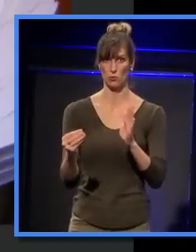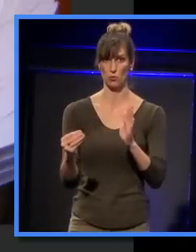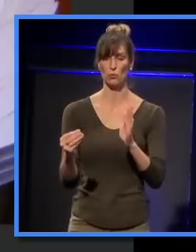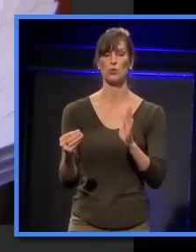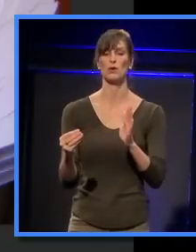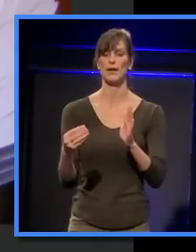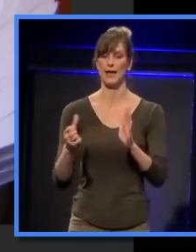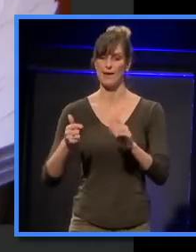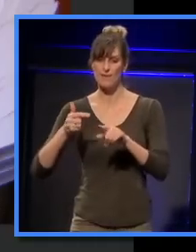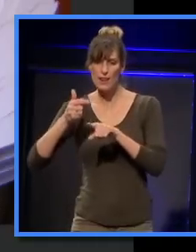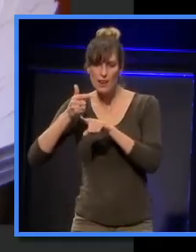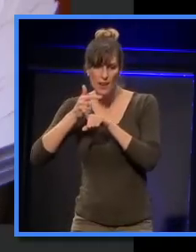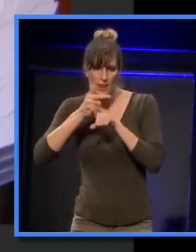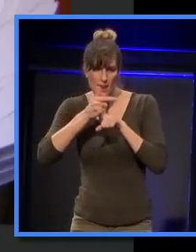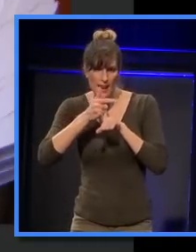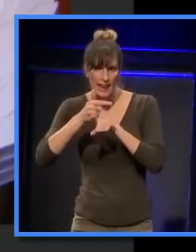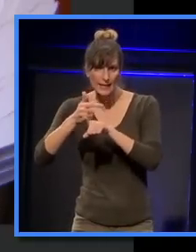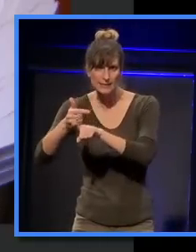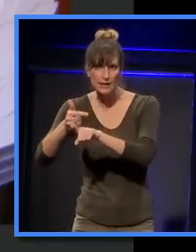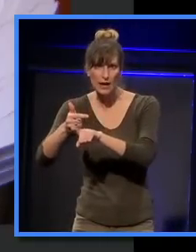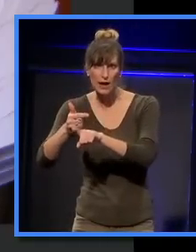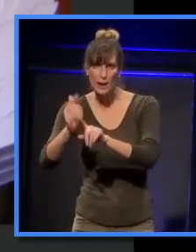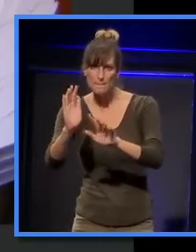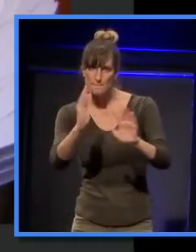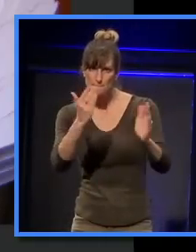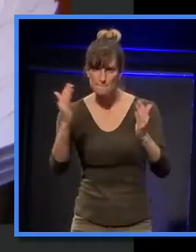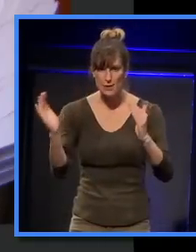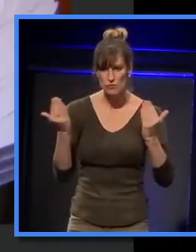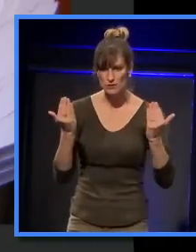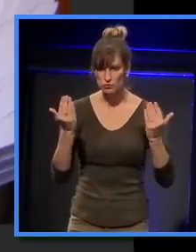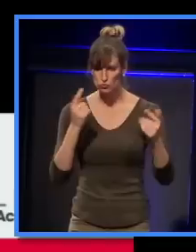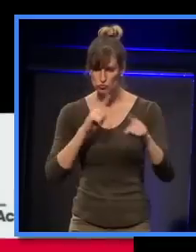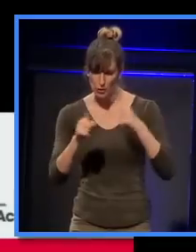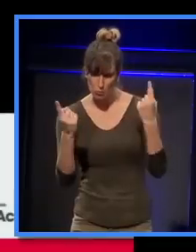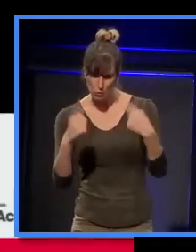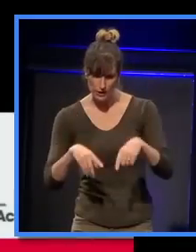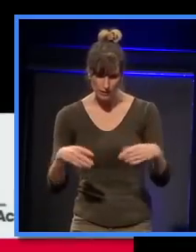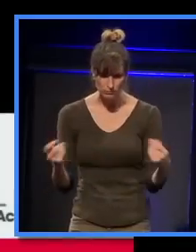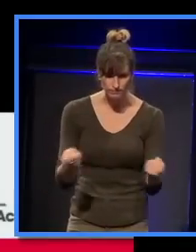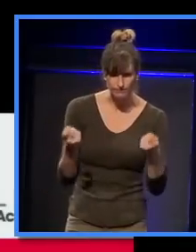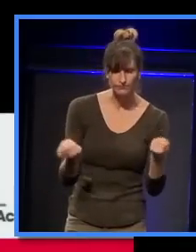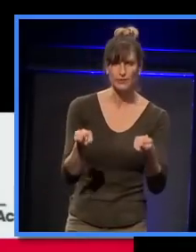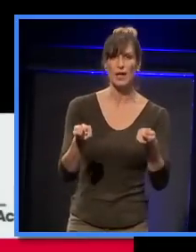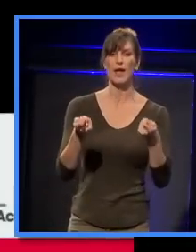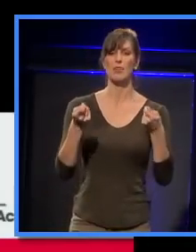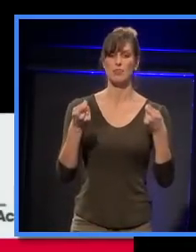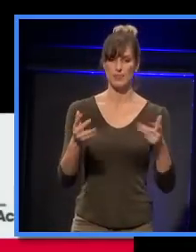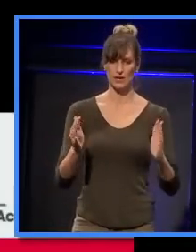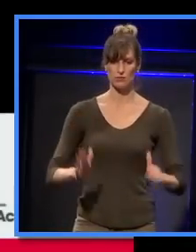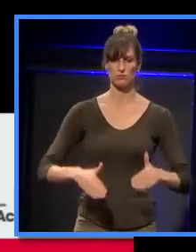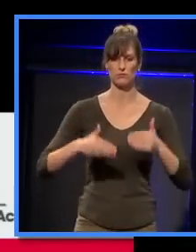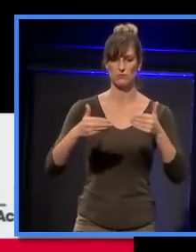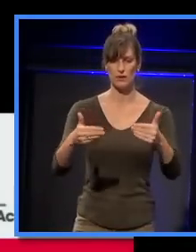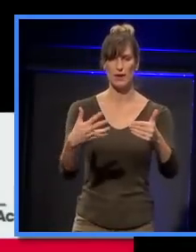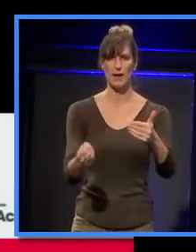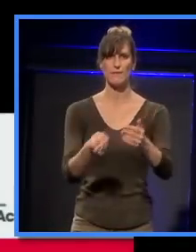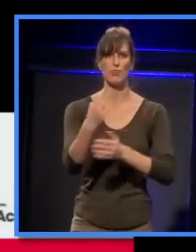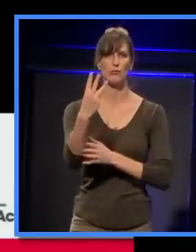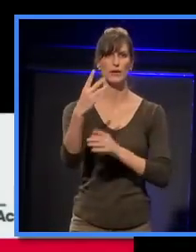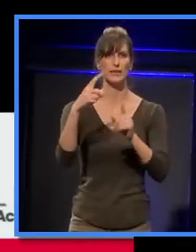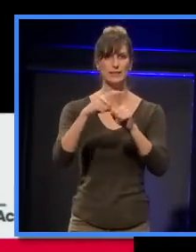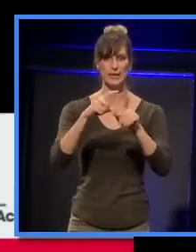laser and mirrors and got some initial ideas on outer surfaces. Then we moved into the 3D